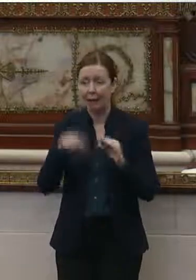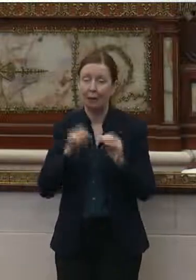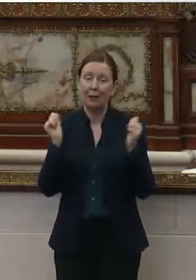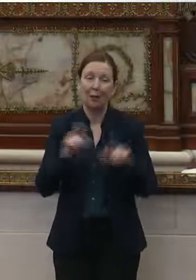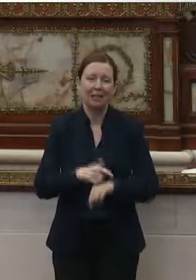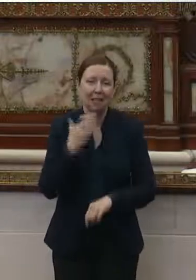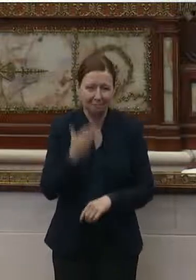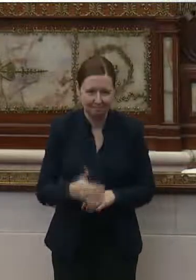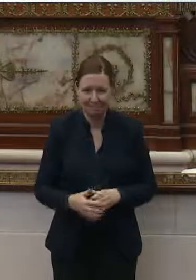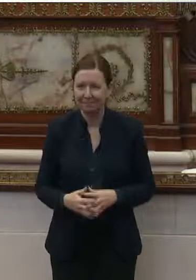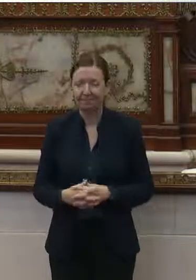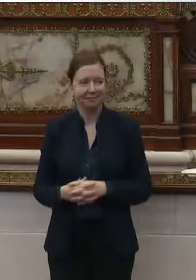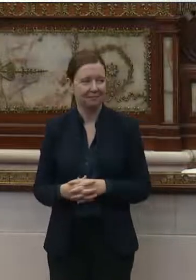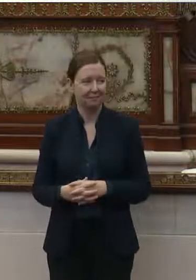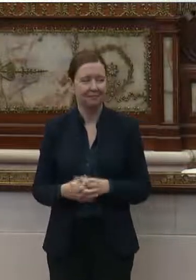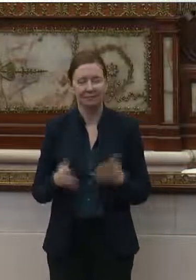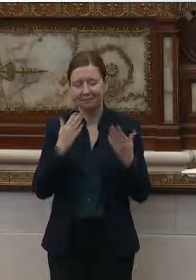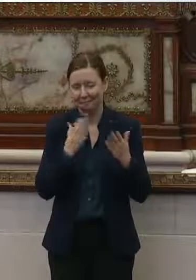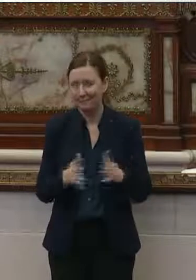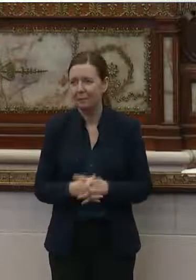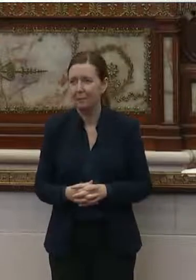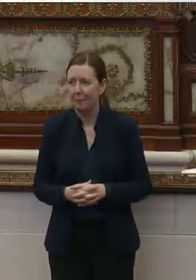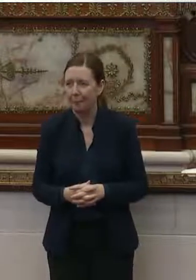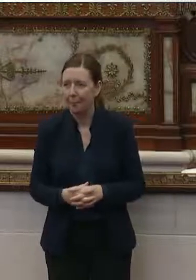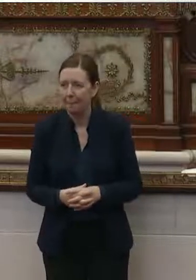the time. So thank you.